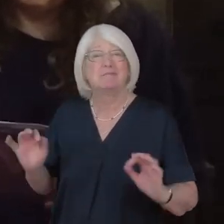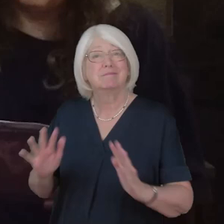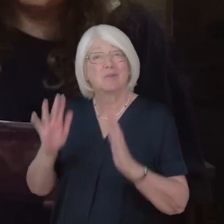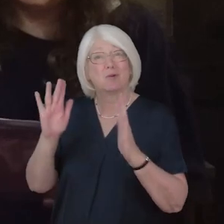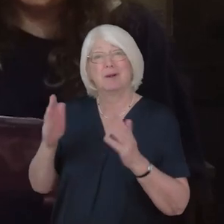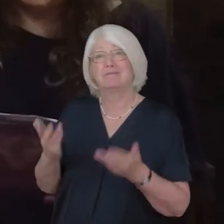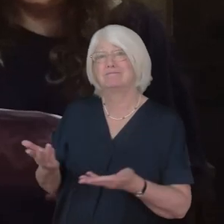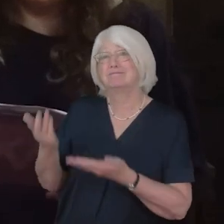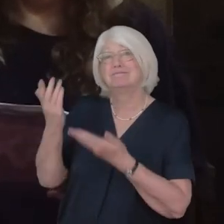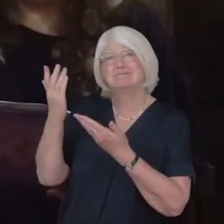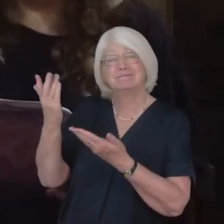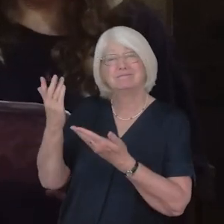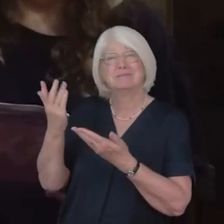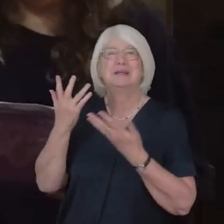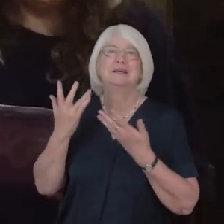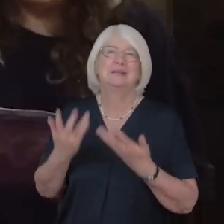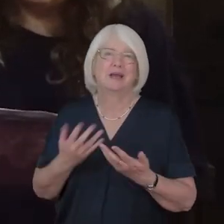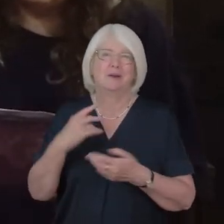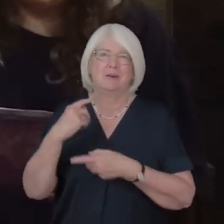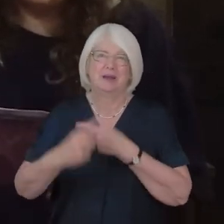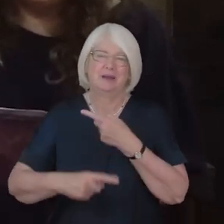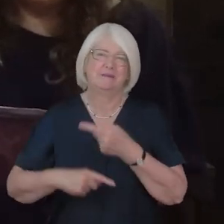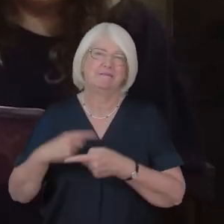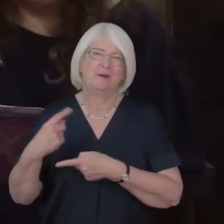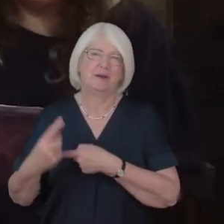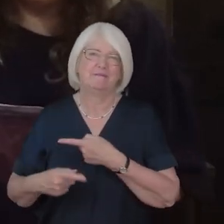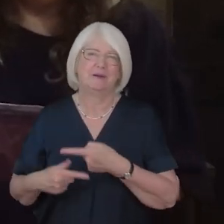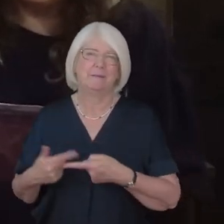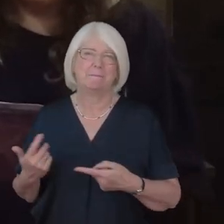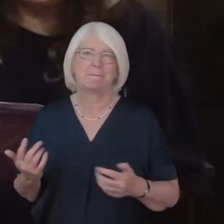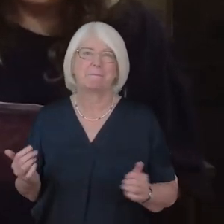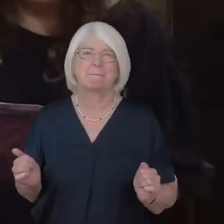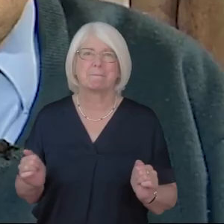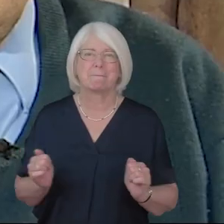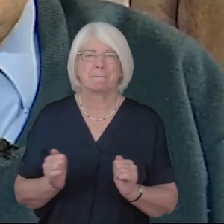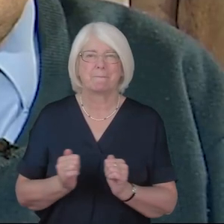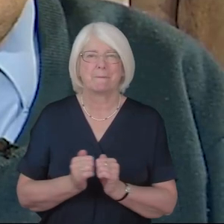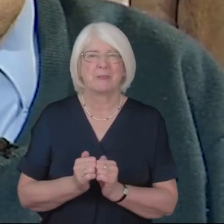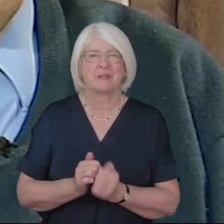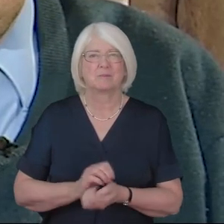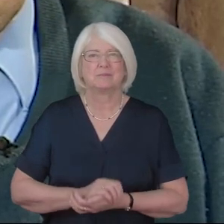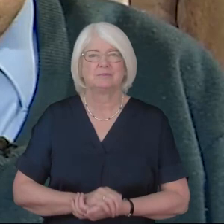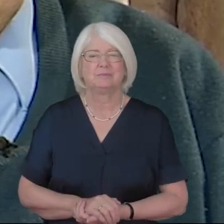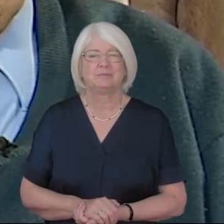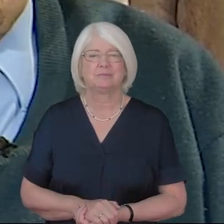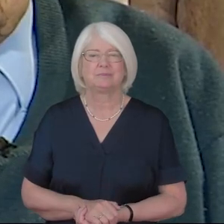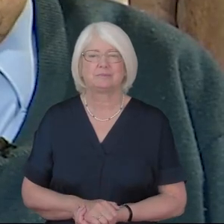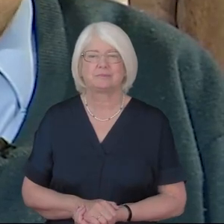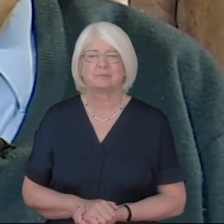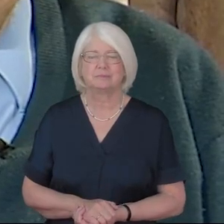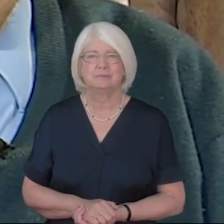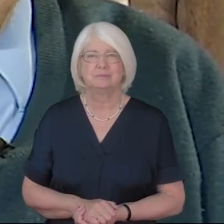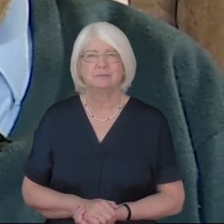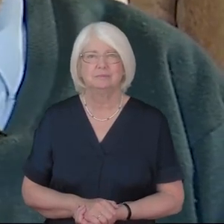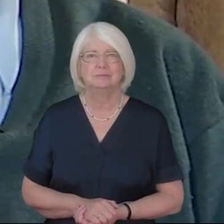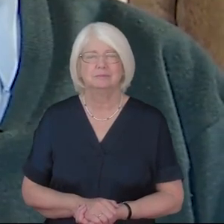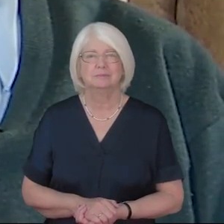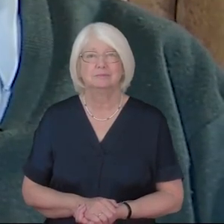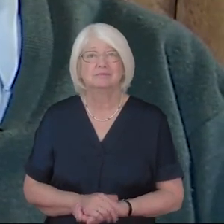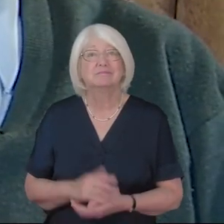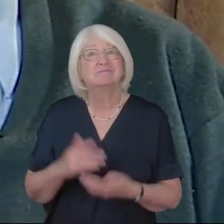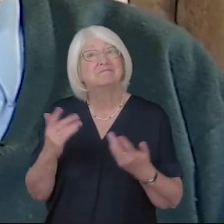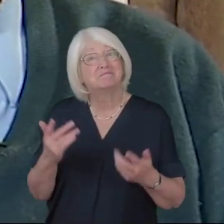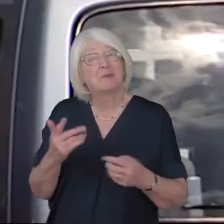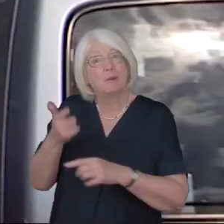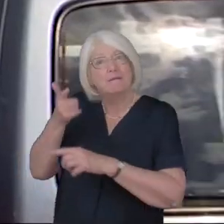are yours now and forever Amen When filming 102-year-old